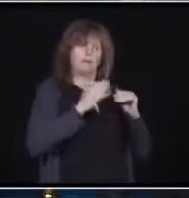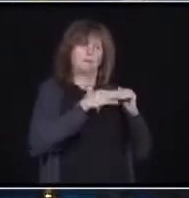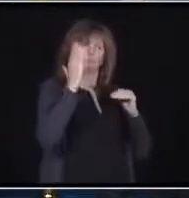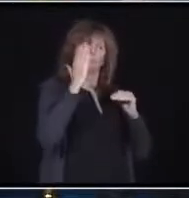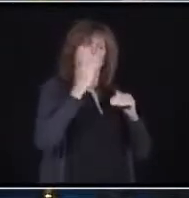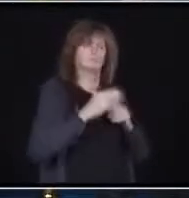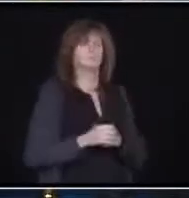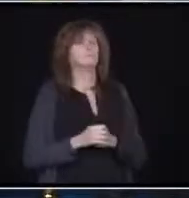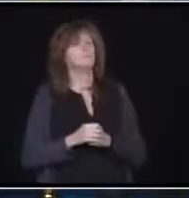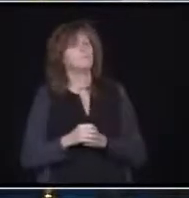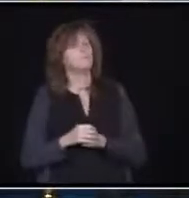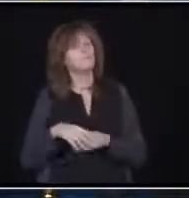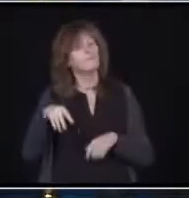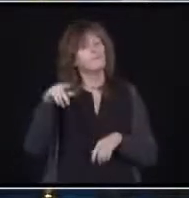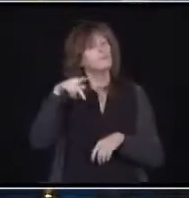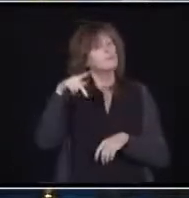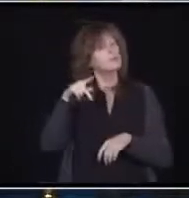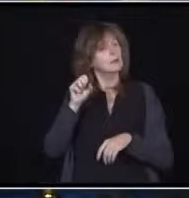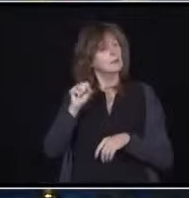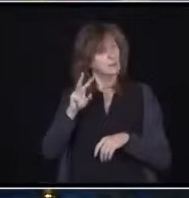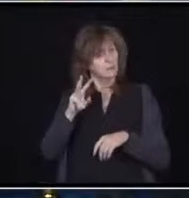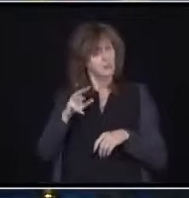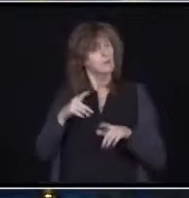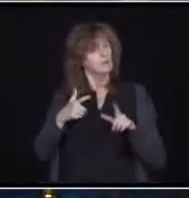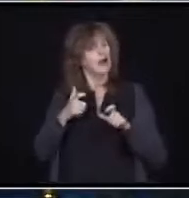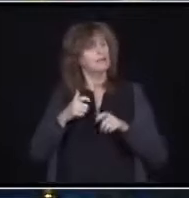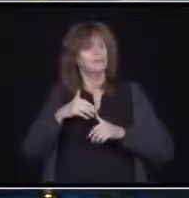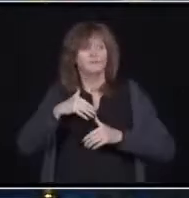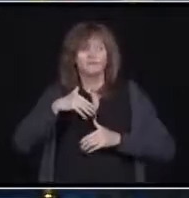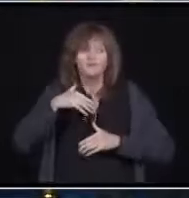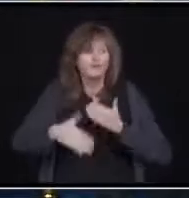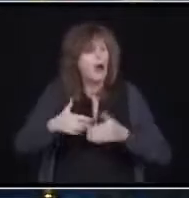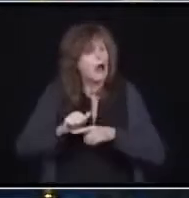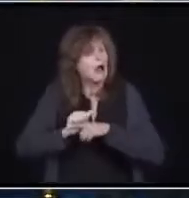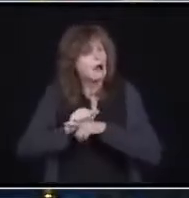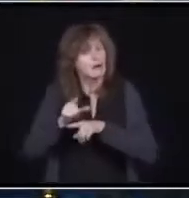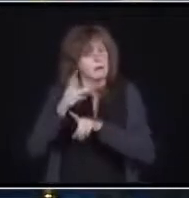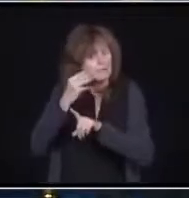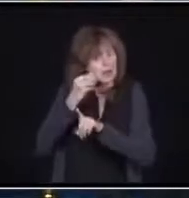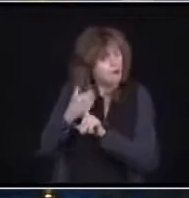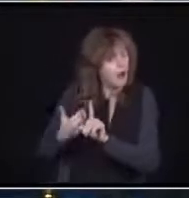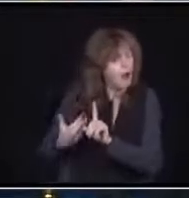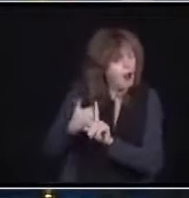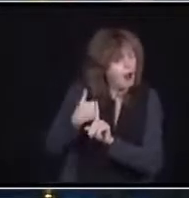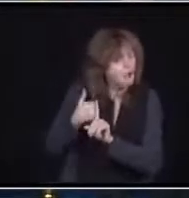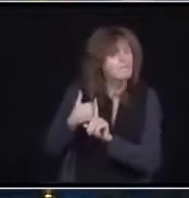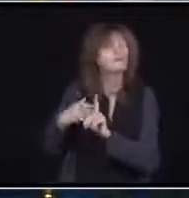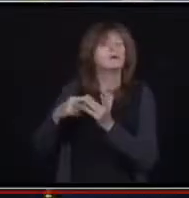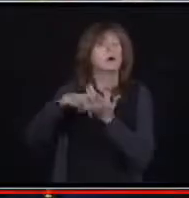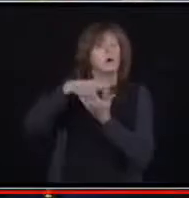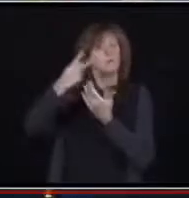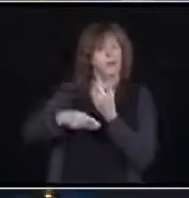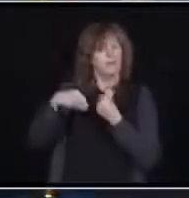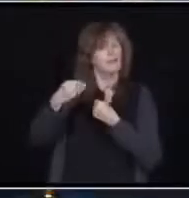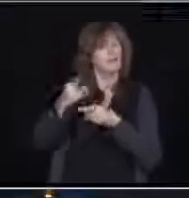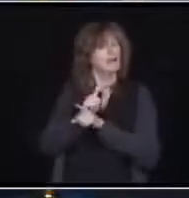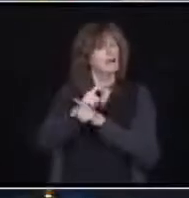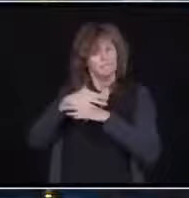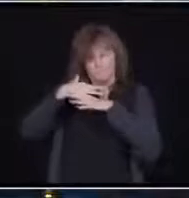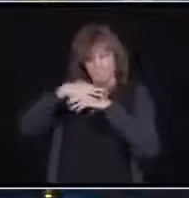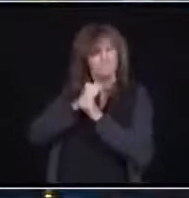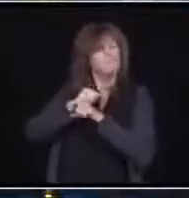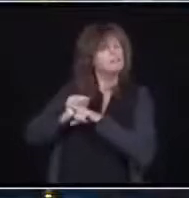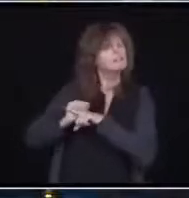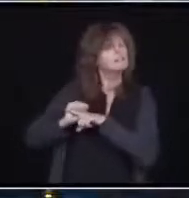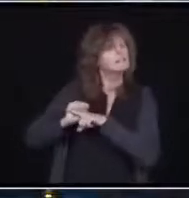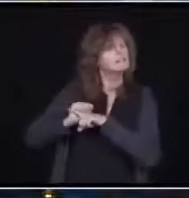fast-track 220 students with prior health experience in a condensed PSW program. And these graduates will be